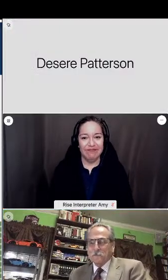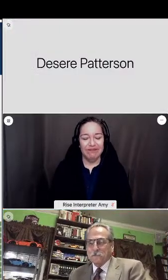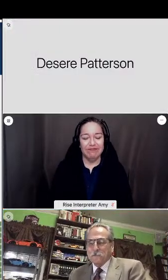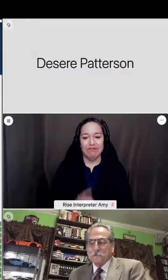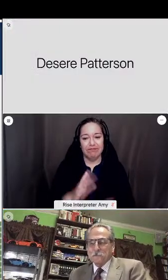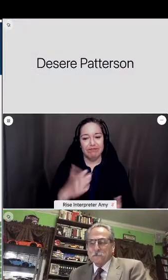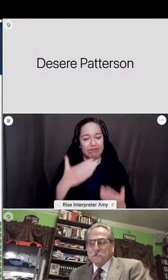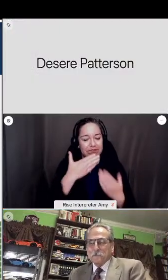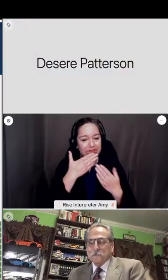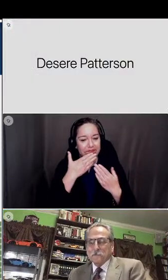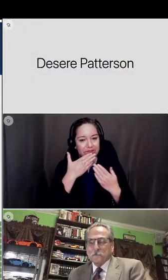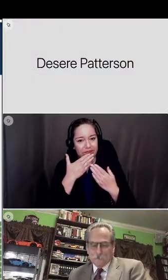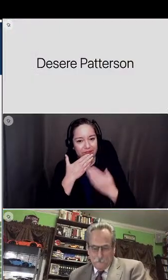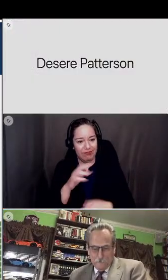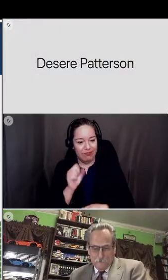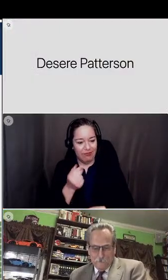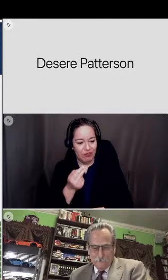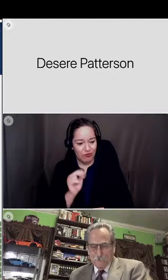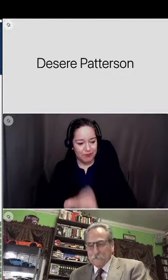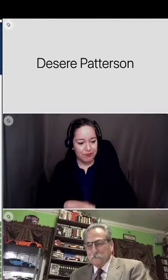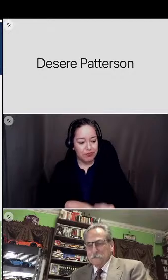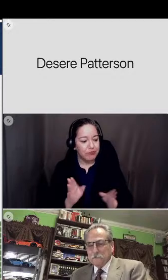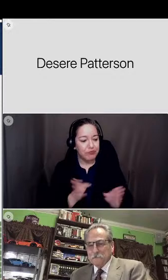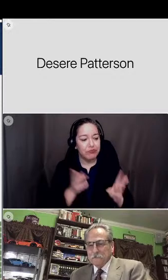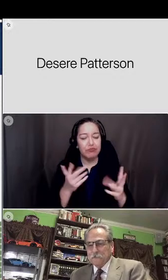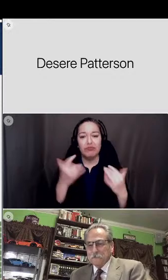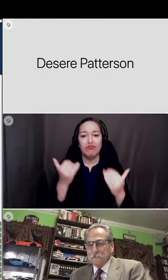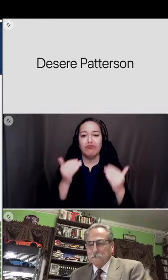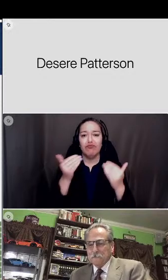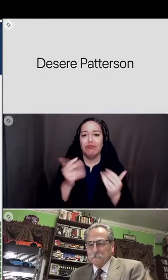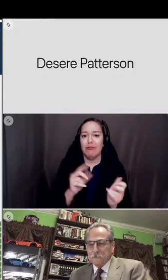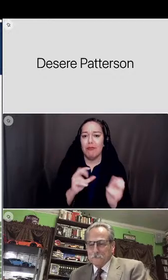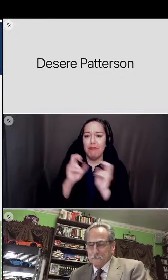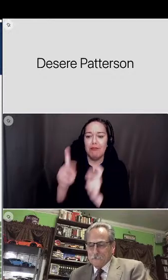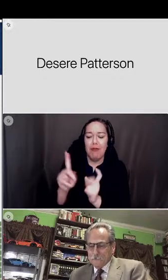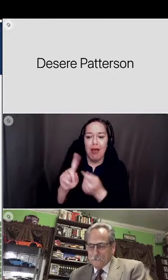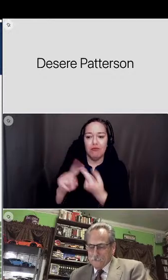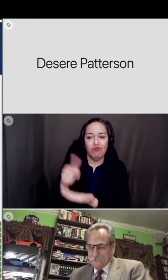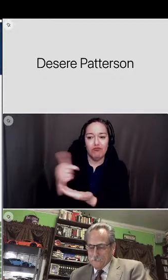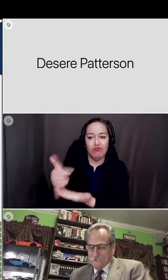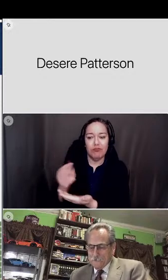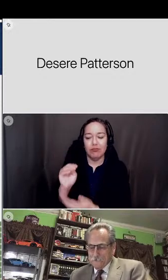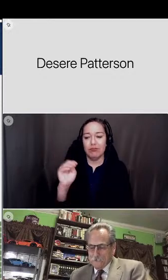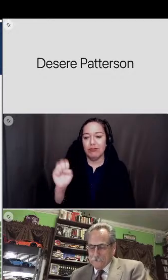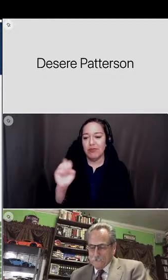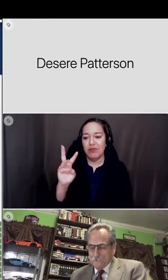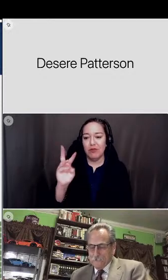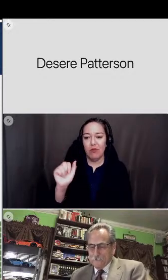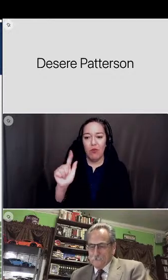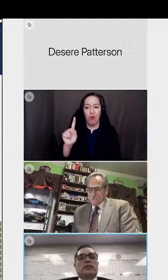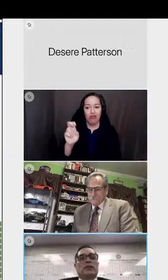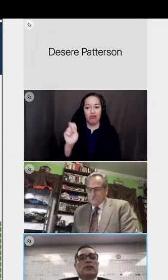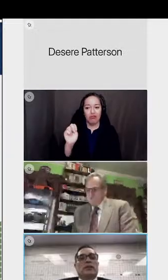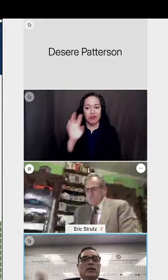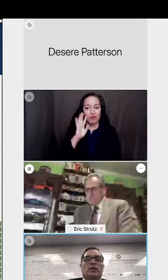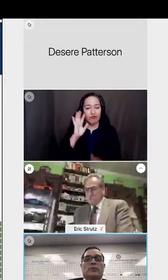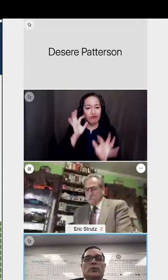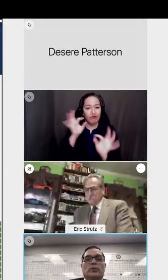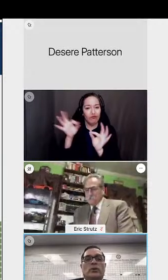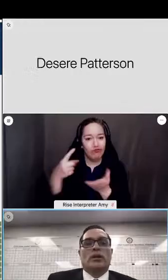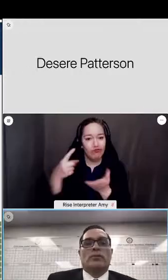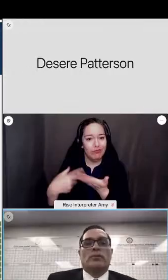Thank you, Shane. So, now let me go ahead and turn it over back over to Ms. Walton and she's going to take the next slide and